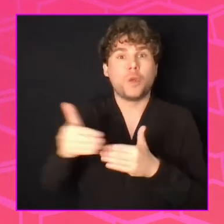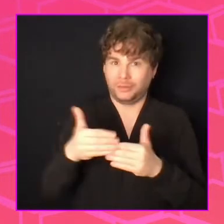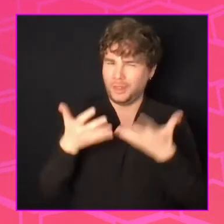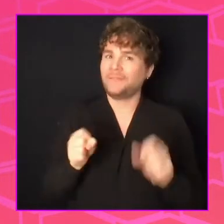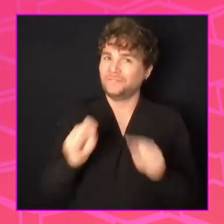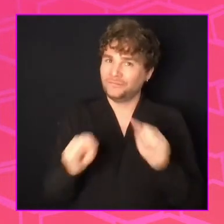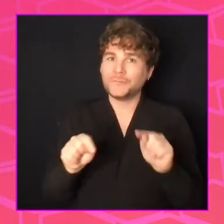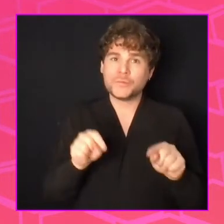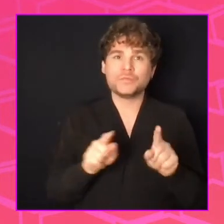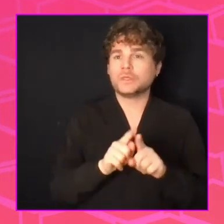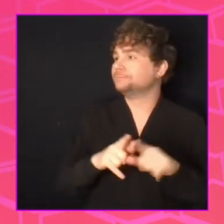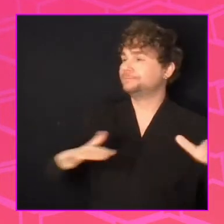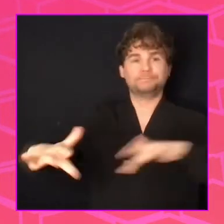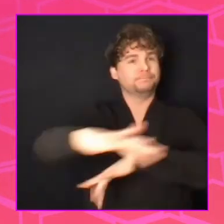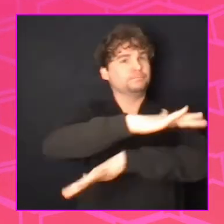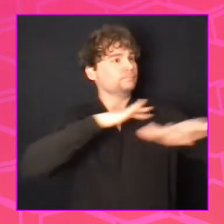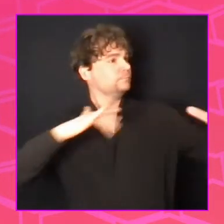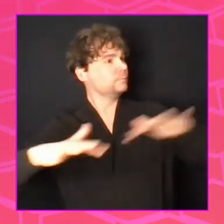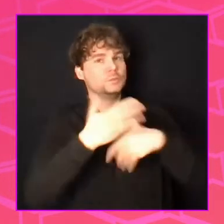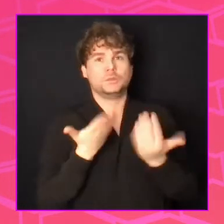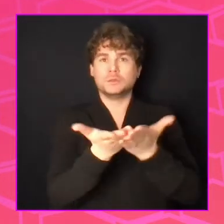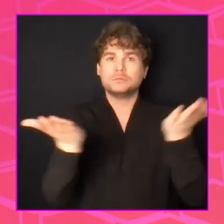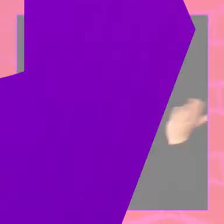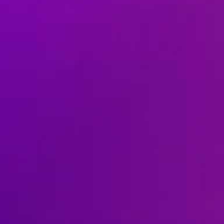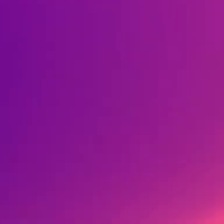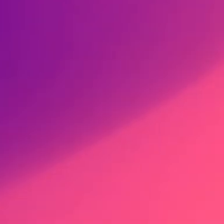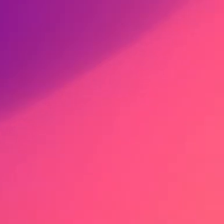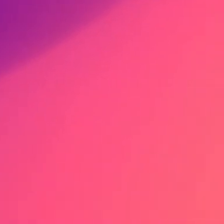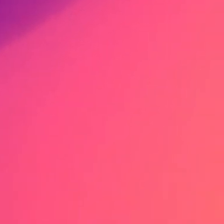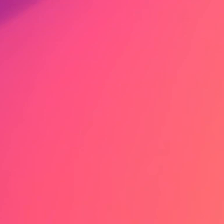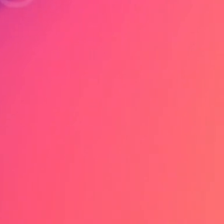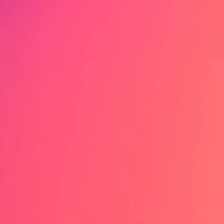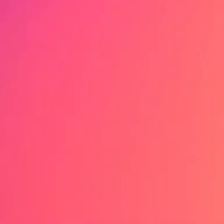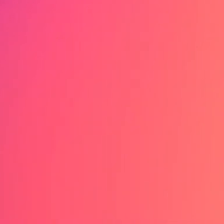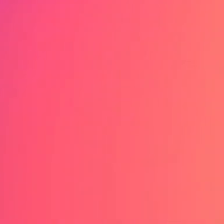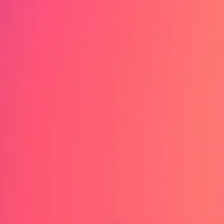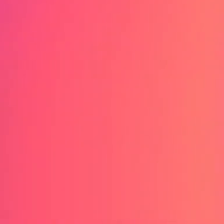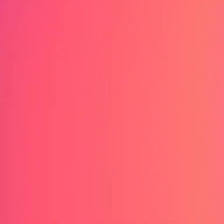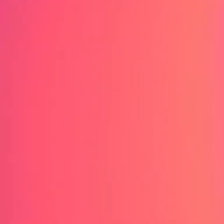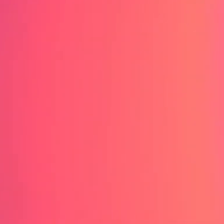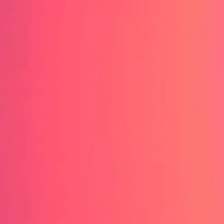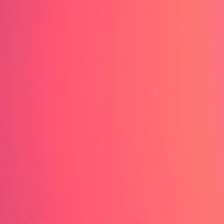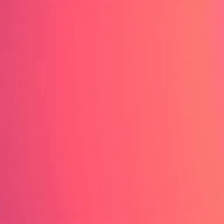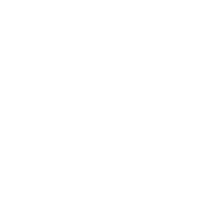where we want to live on? And that's starting by the decisions we make today. right! We'll BAB. Hammond Thank you.